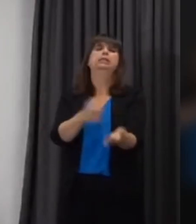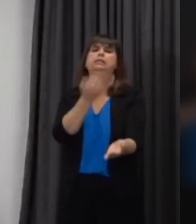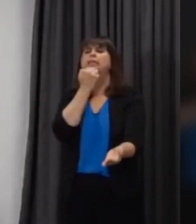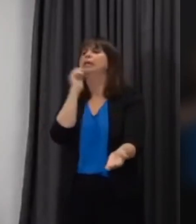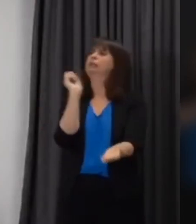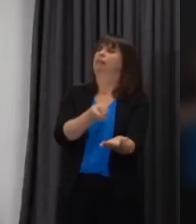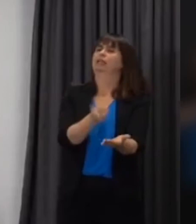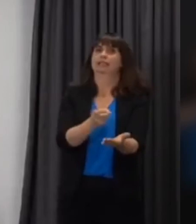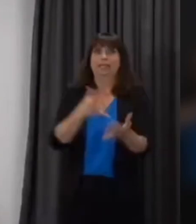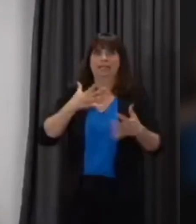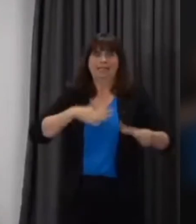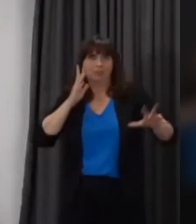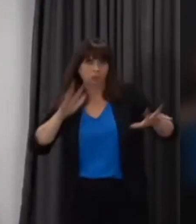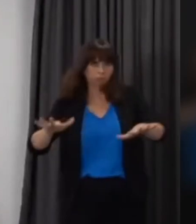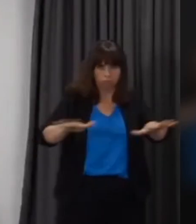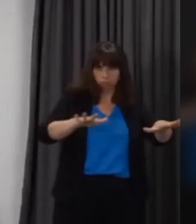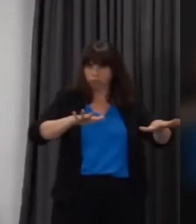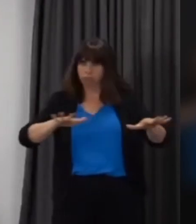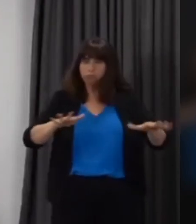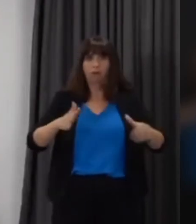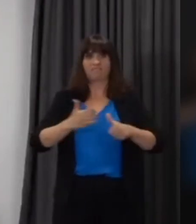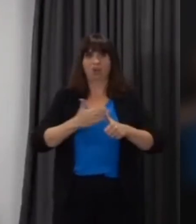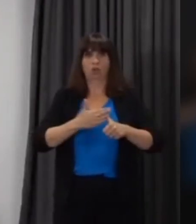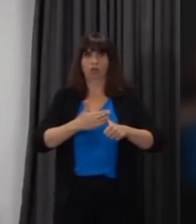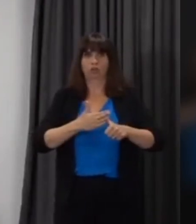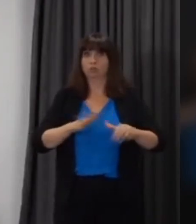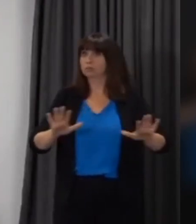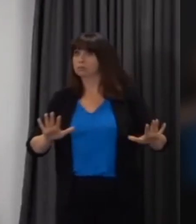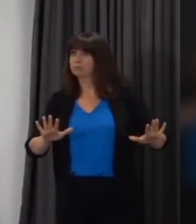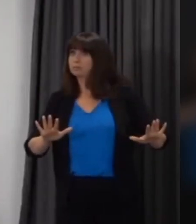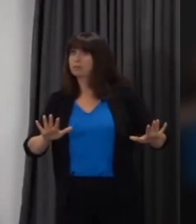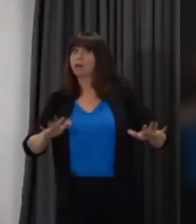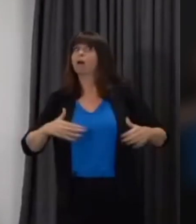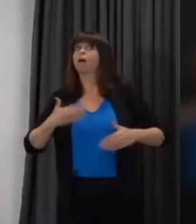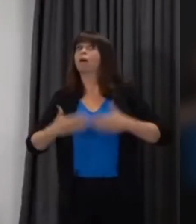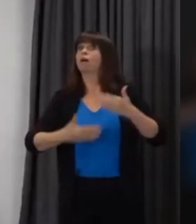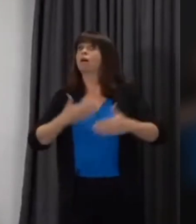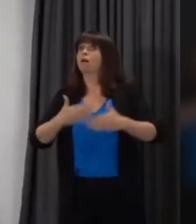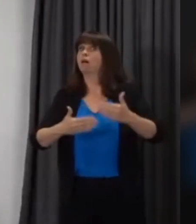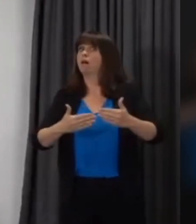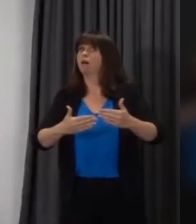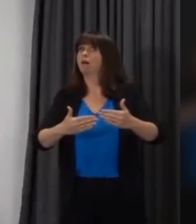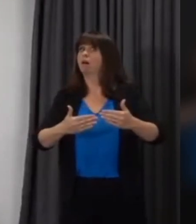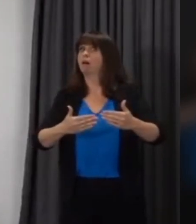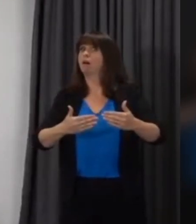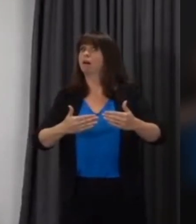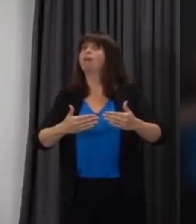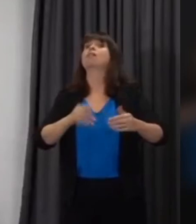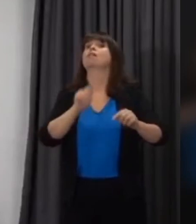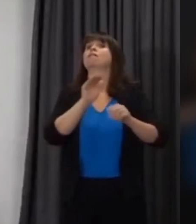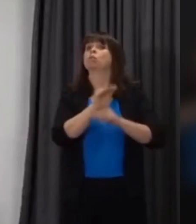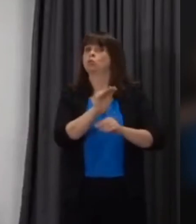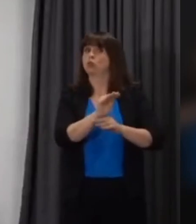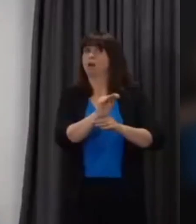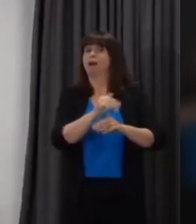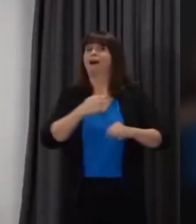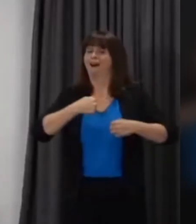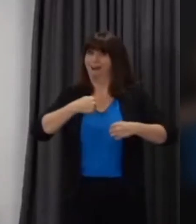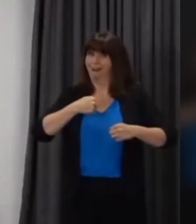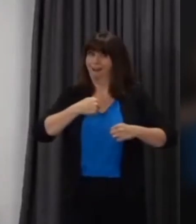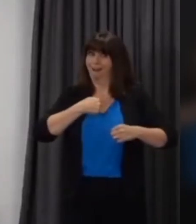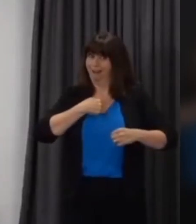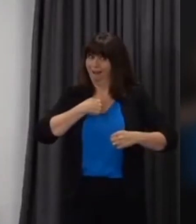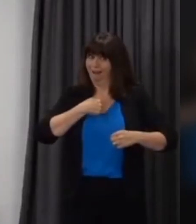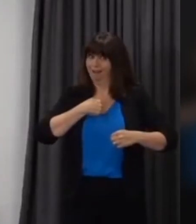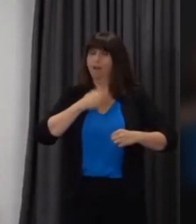be clear when a decision is made to have more of our children return to school you will hear that directly